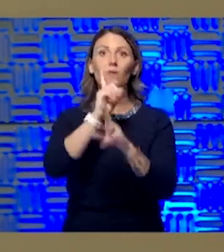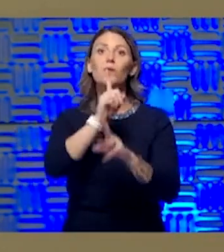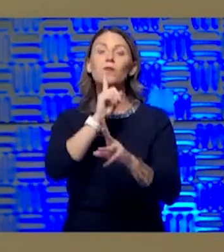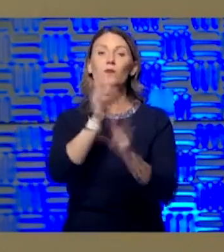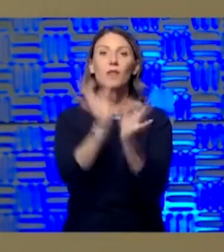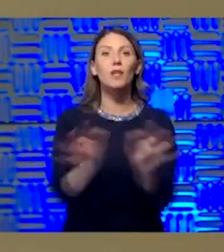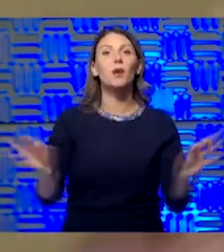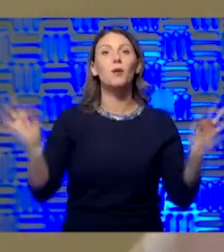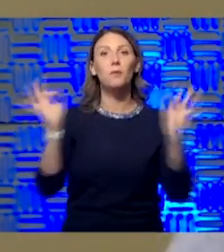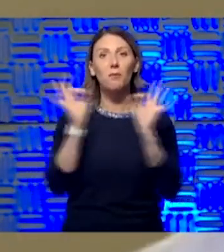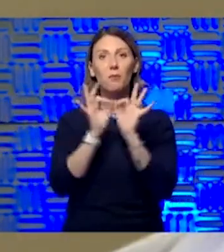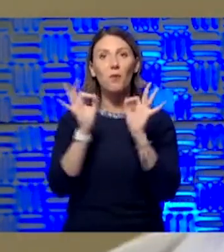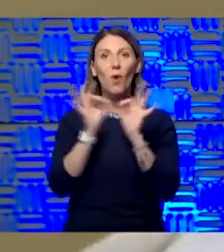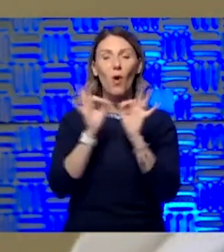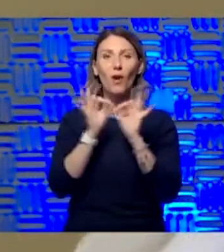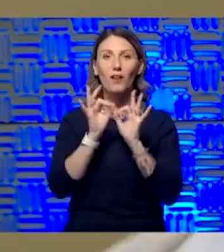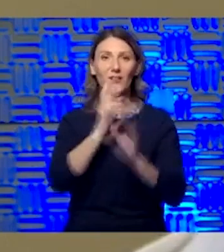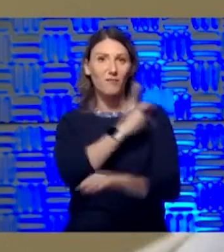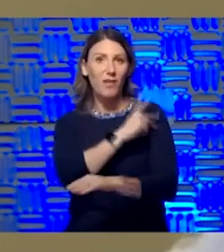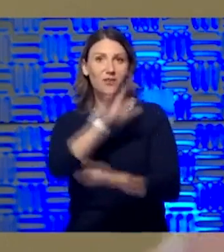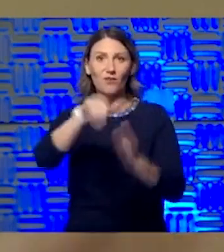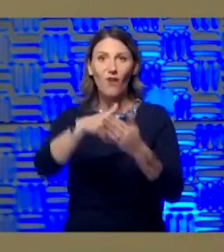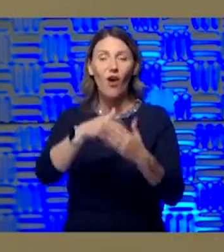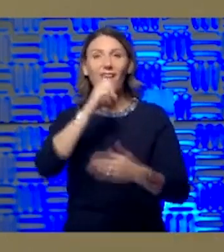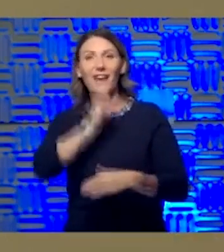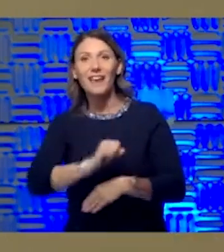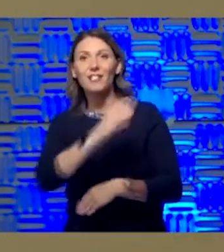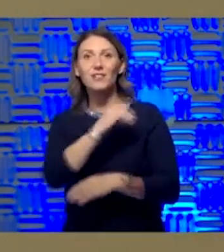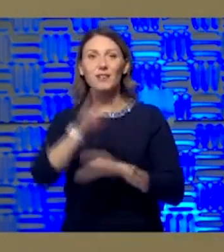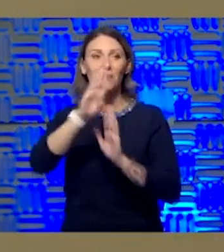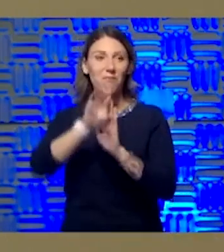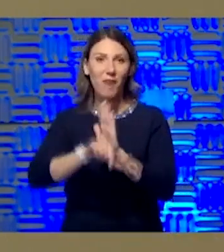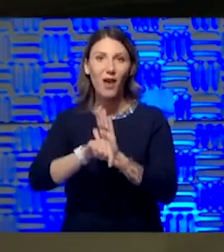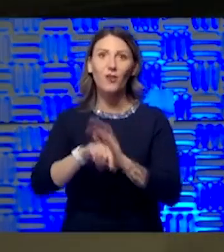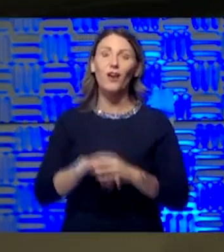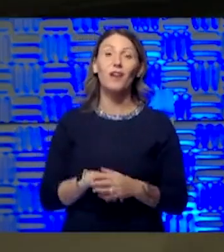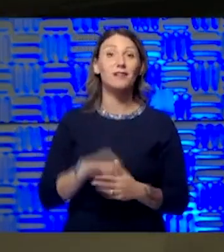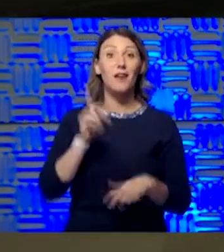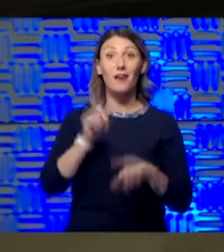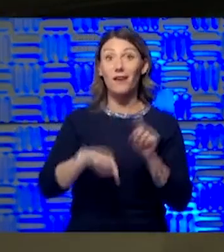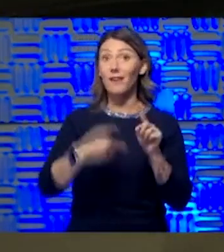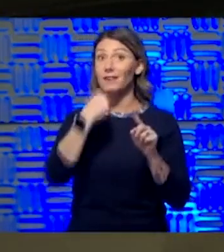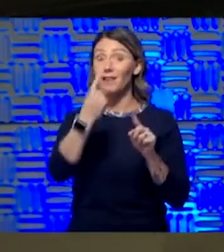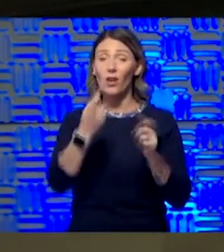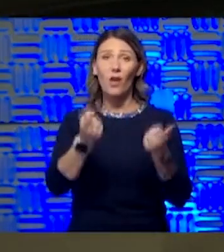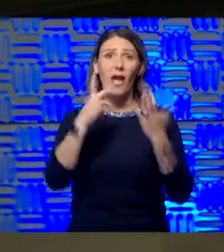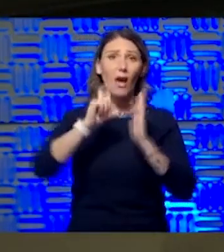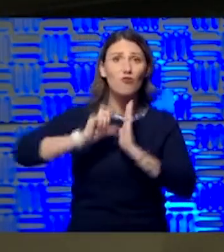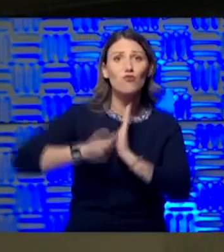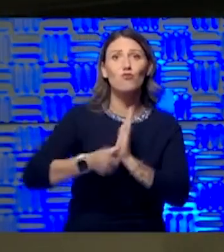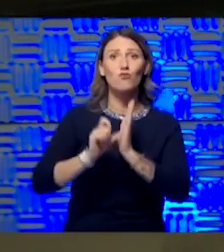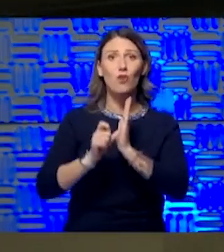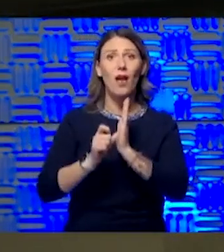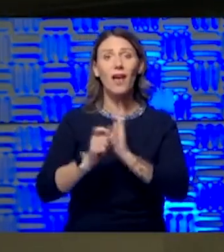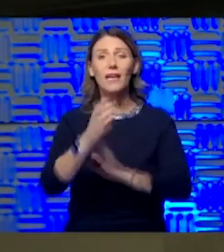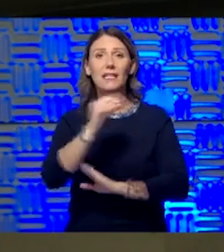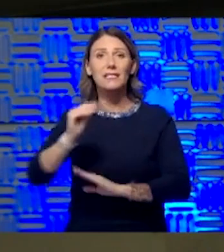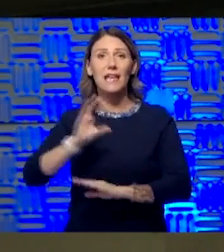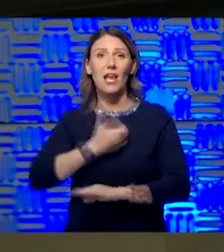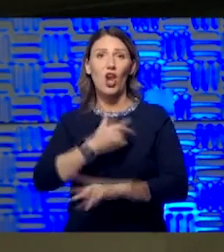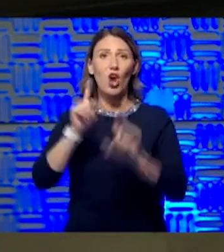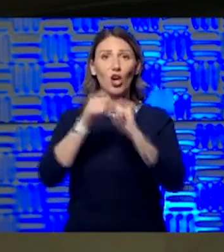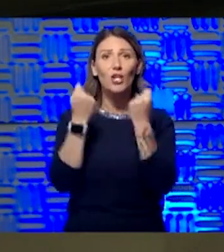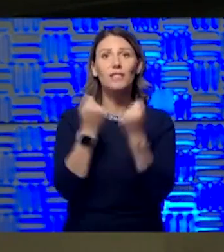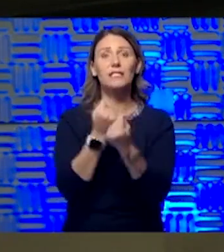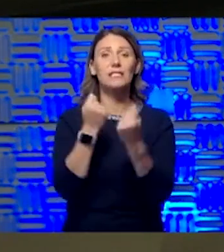for patients of all ages and all backgrounds. And I just can't tell you how impressive it is and how impressed I am by our teams of folks who